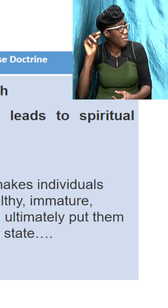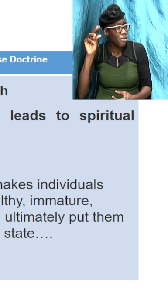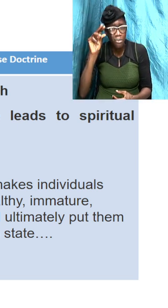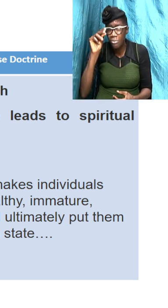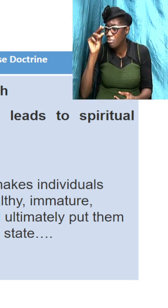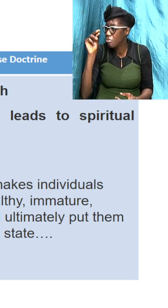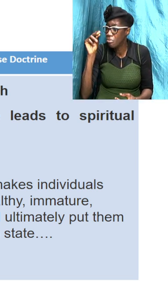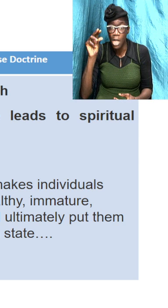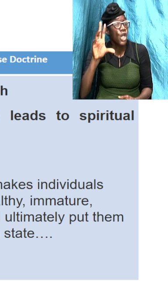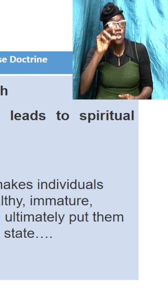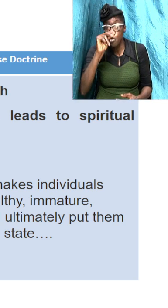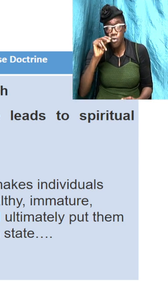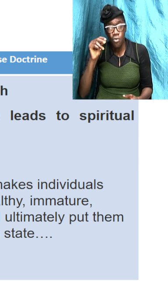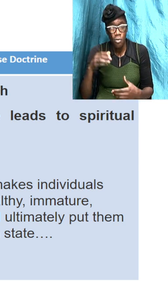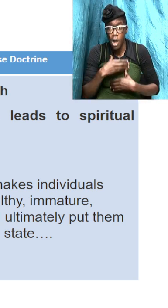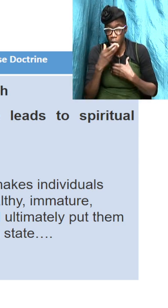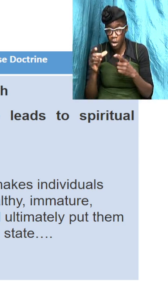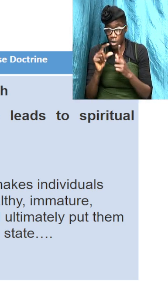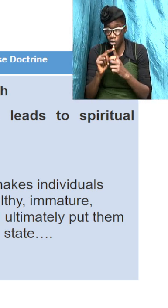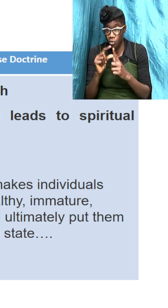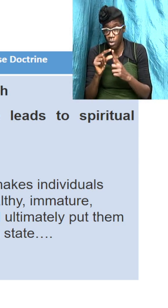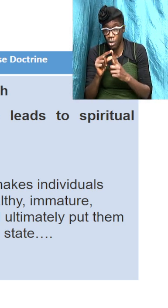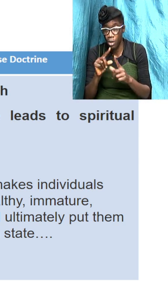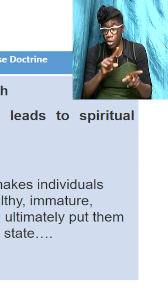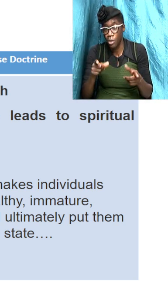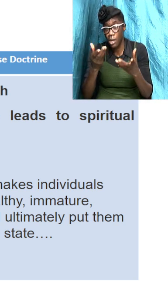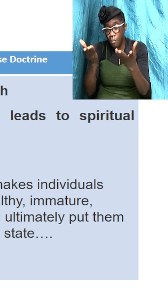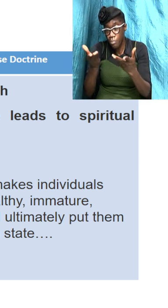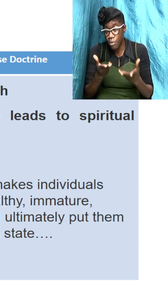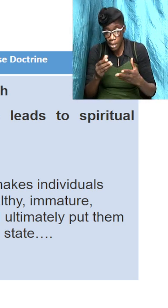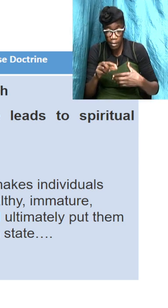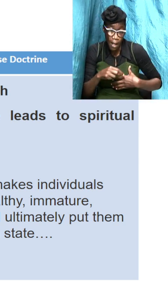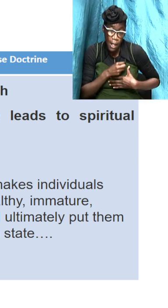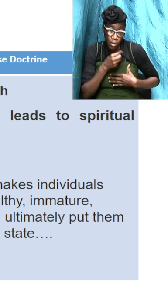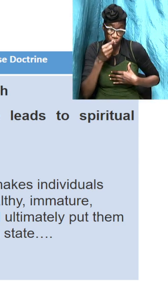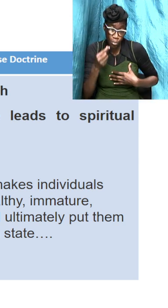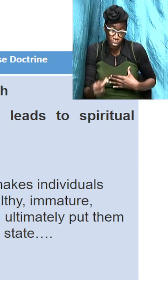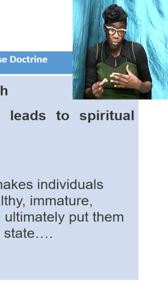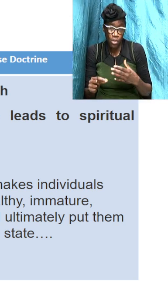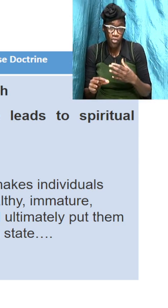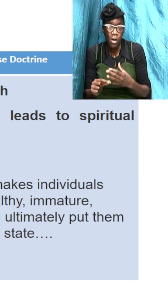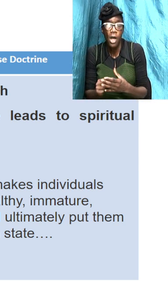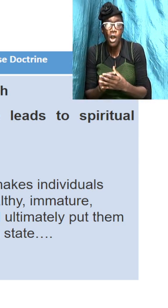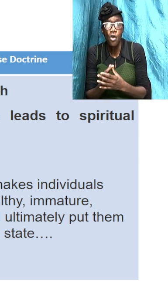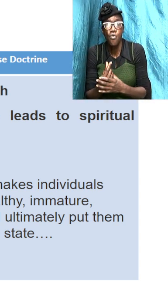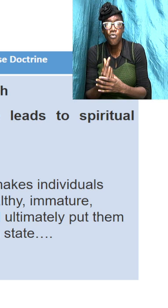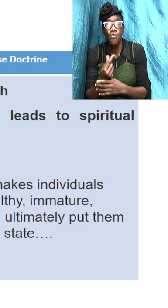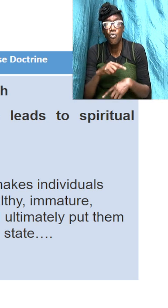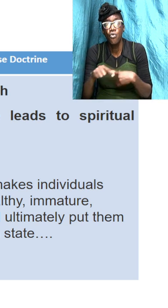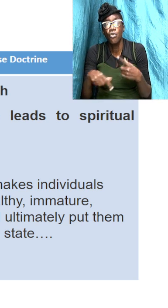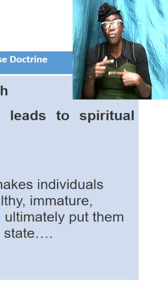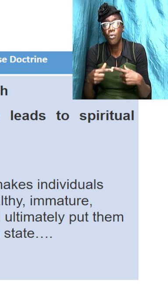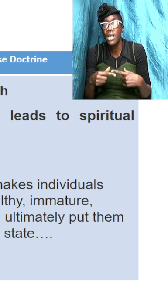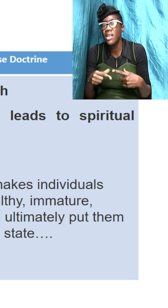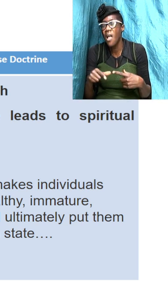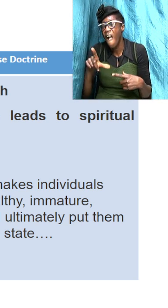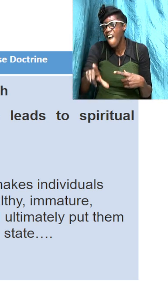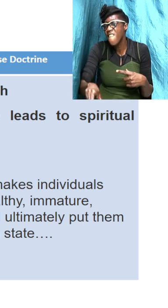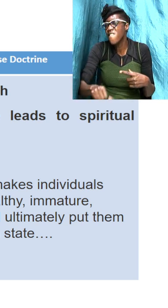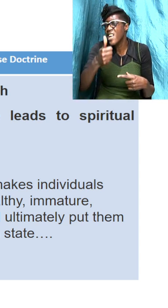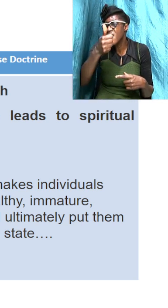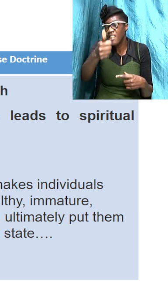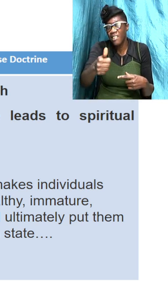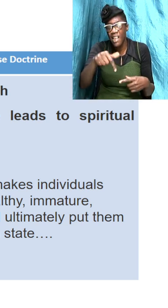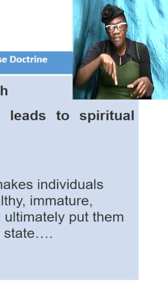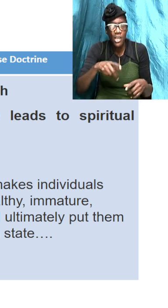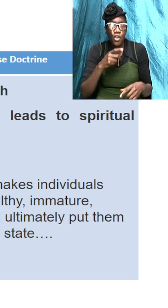no curse word not coming out so it brings spiritual growth when you find yourself